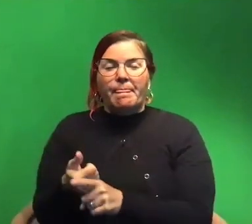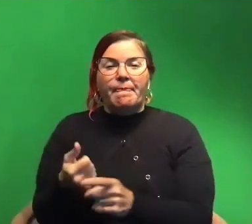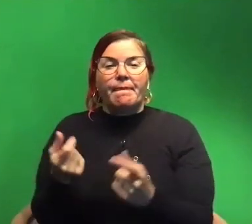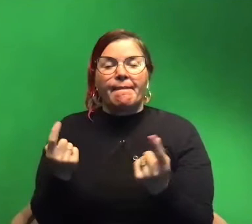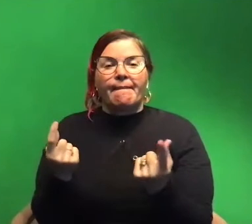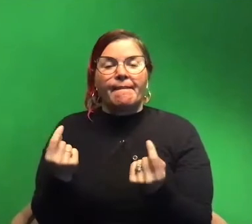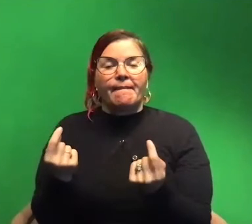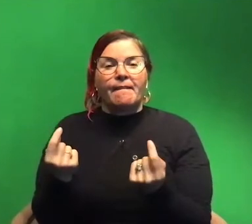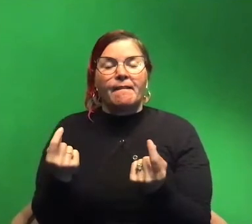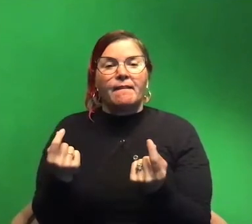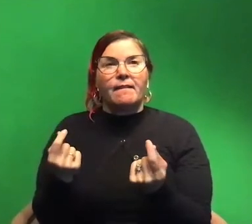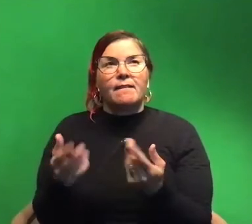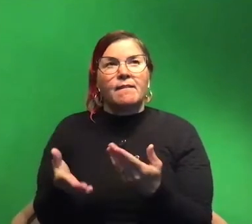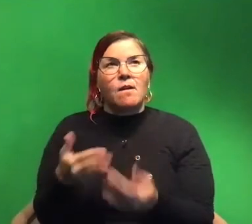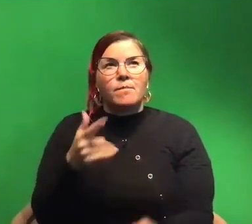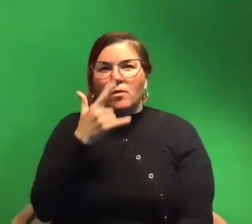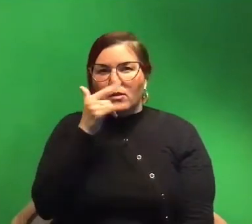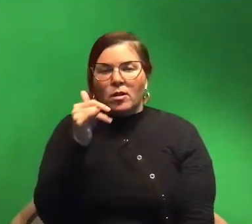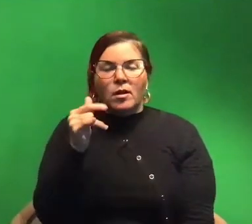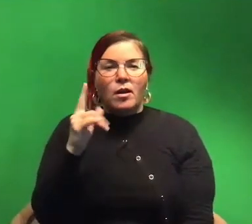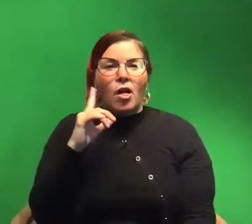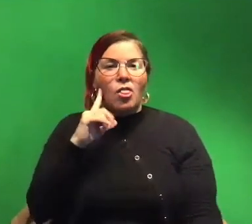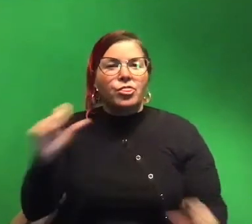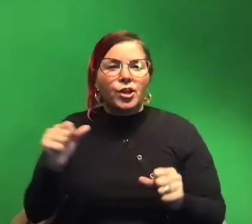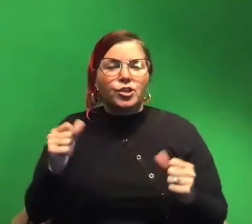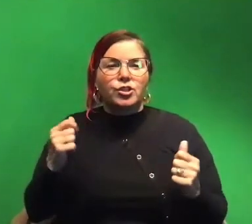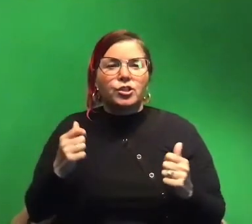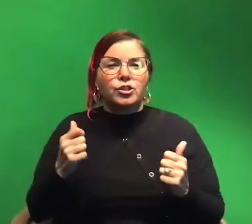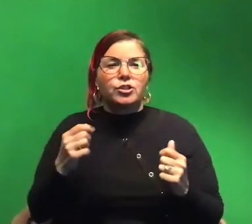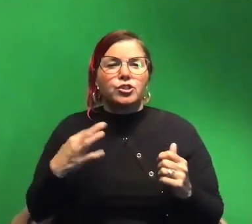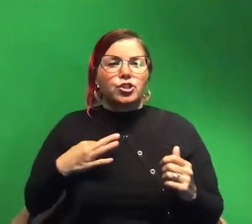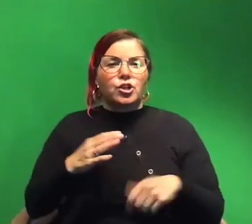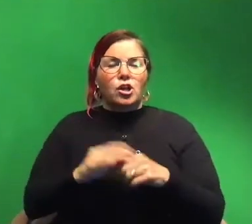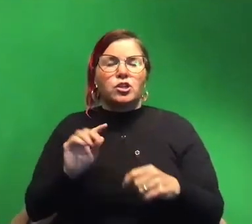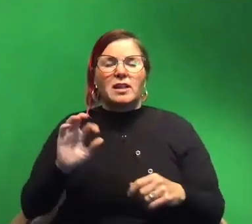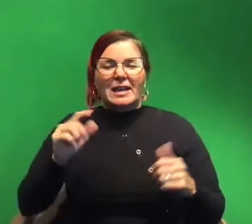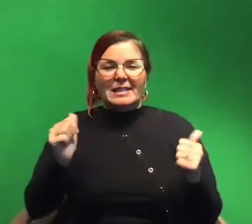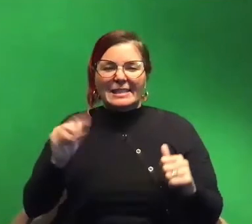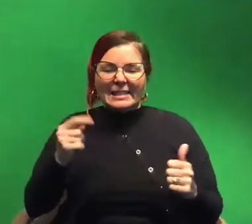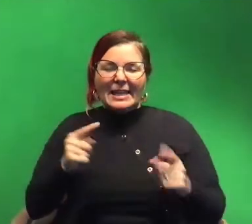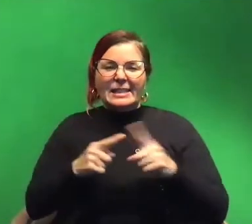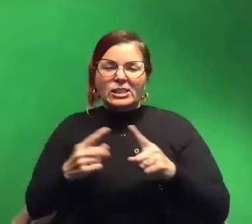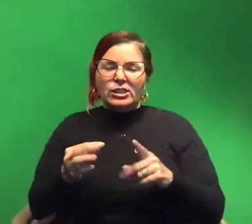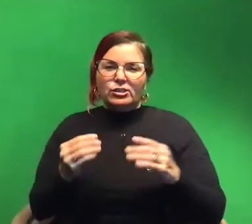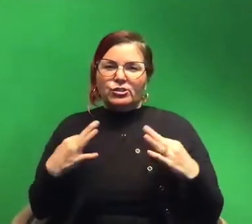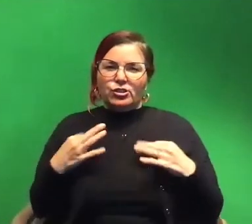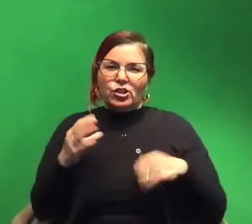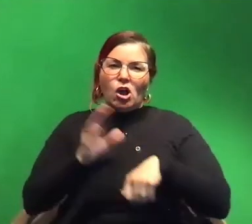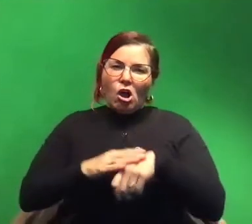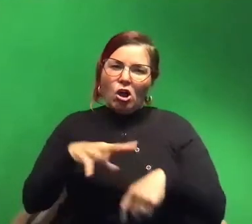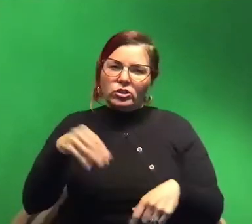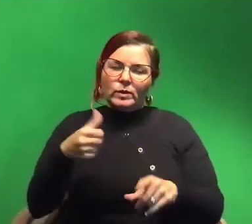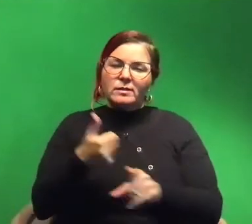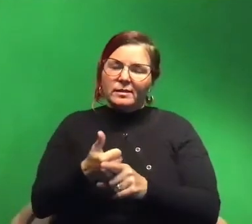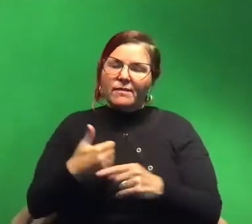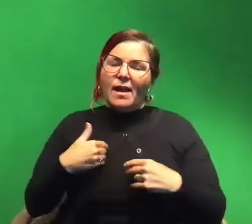it almost looks like a thunder shirt on a dog like a tight little t-shirt kind of onto the squid that had a camera on